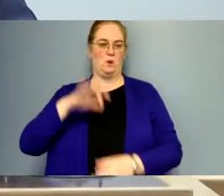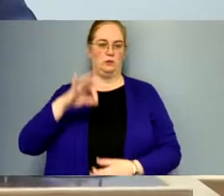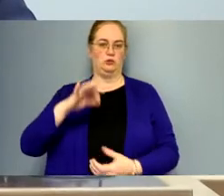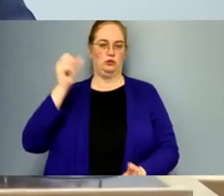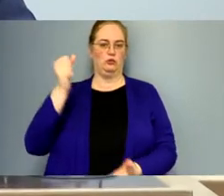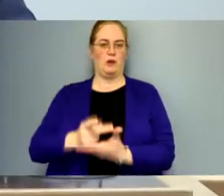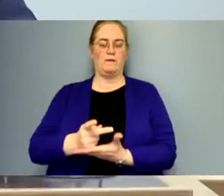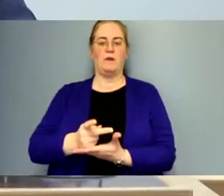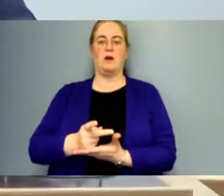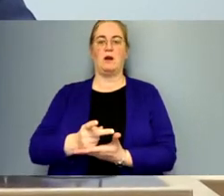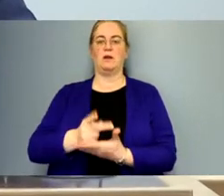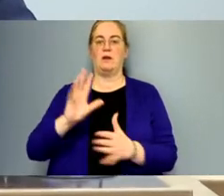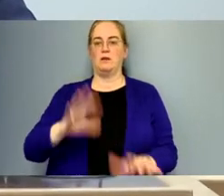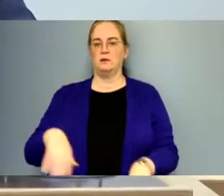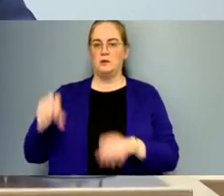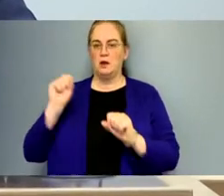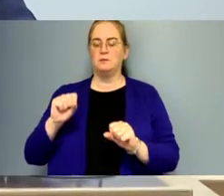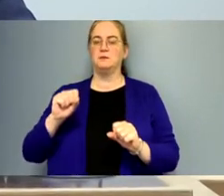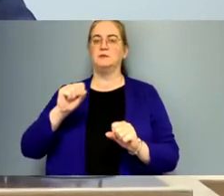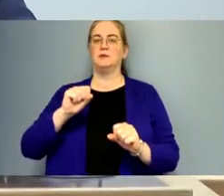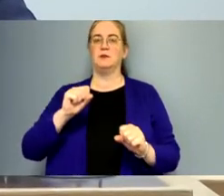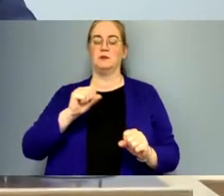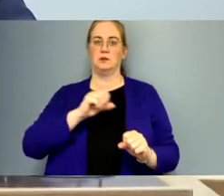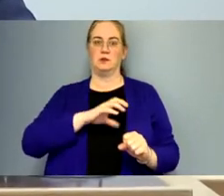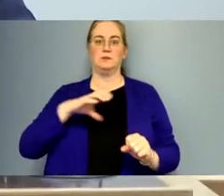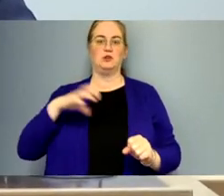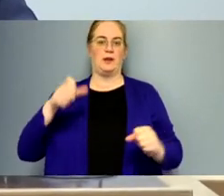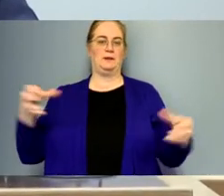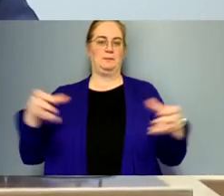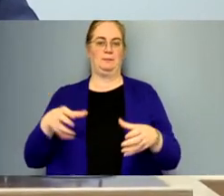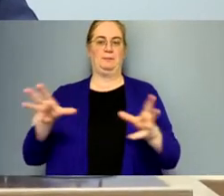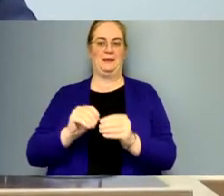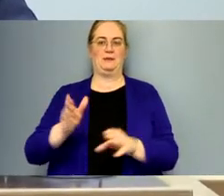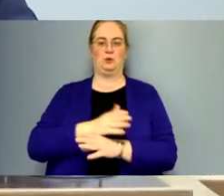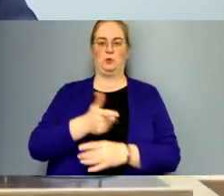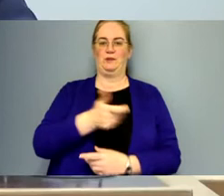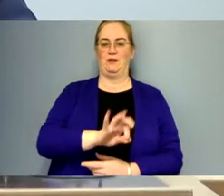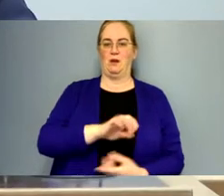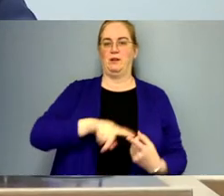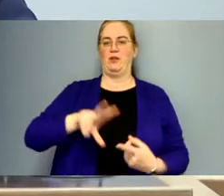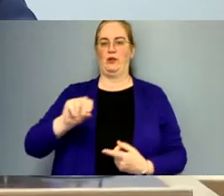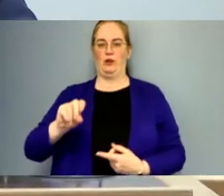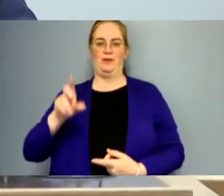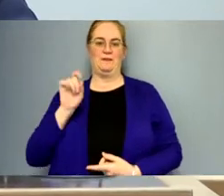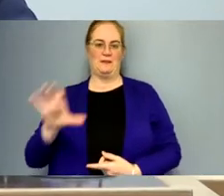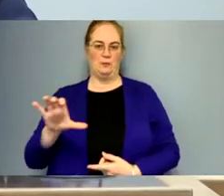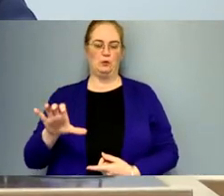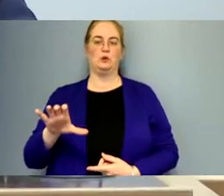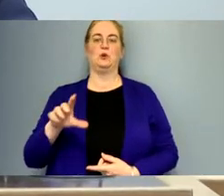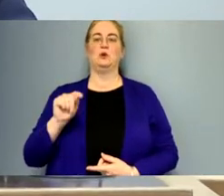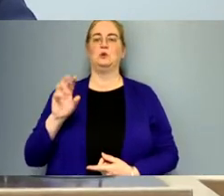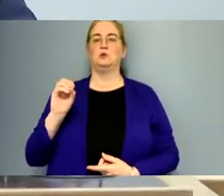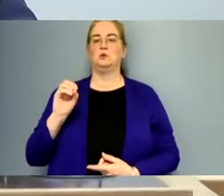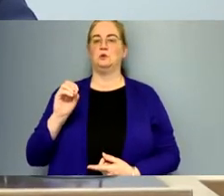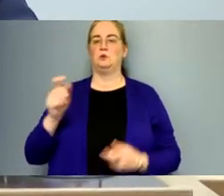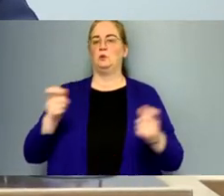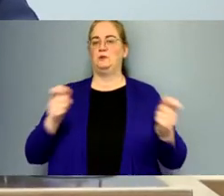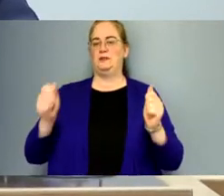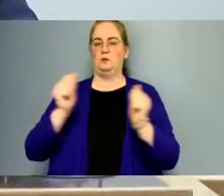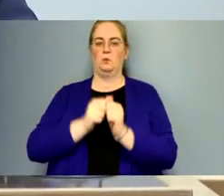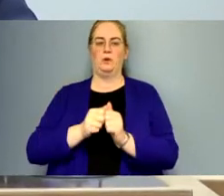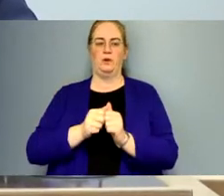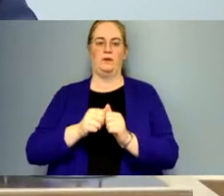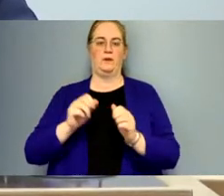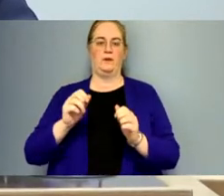and adopt, the commissioners had to meet between the 29th and 30th of December in order to deal with the